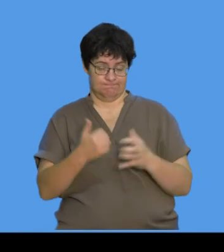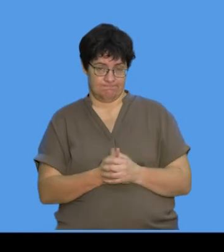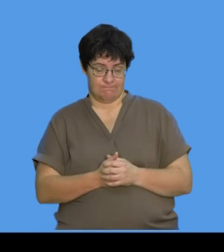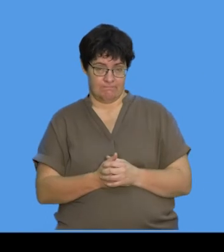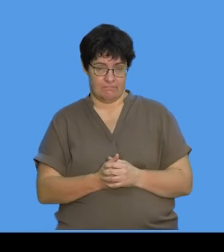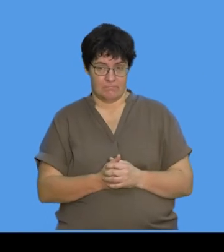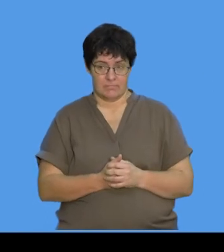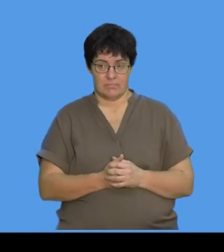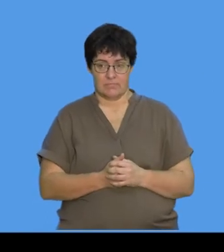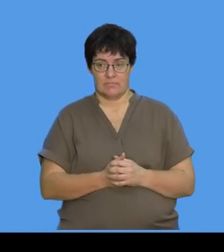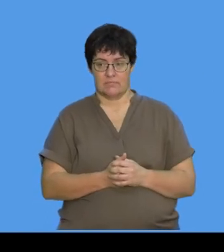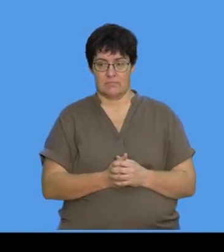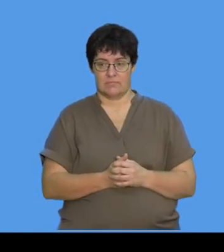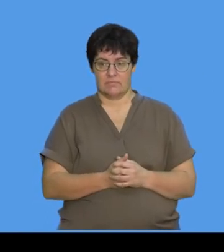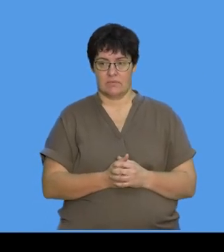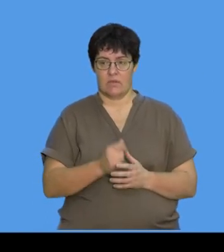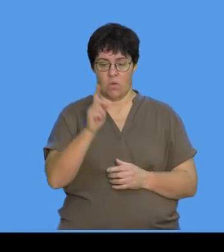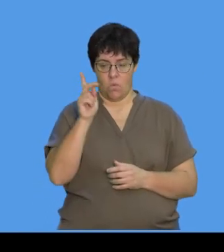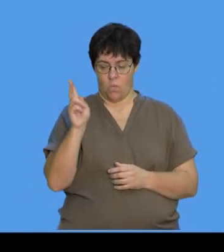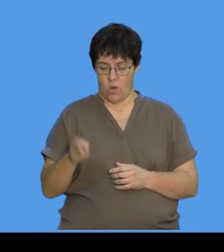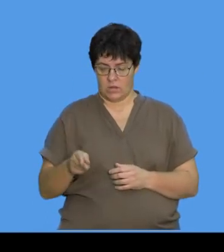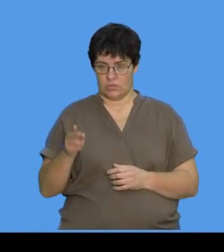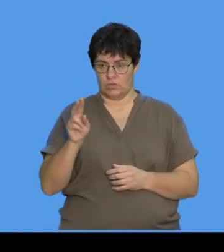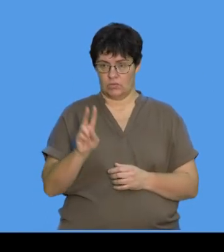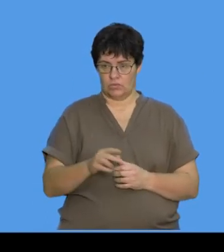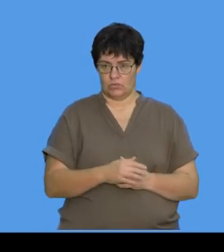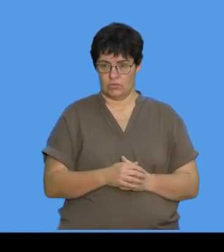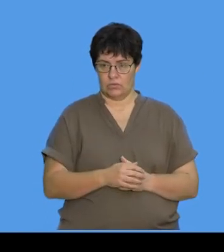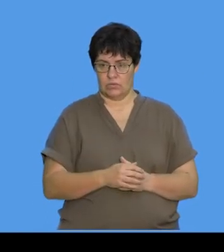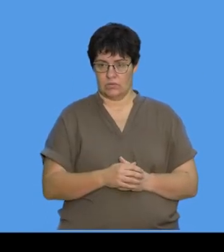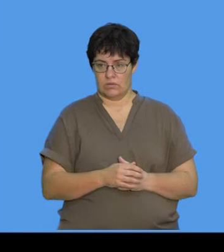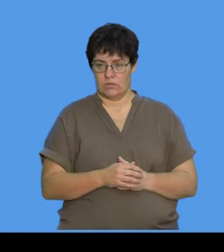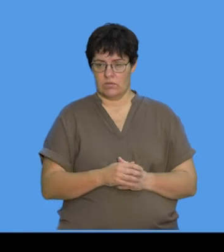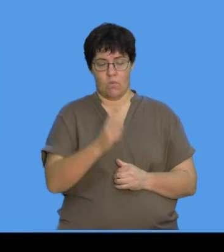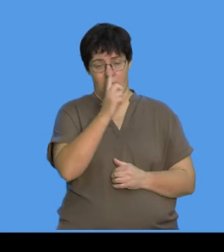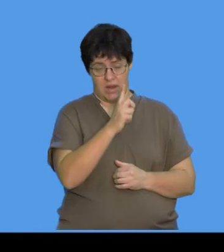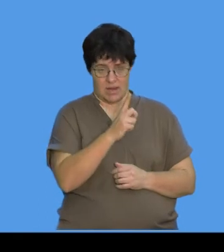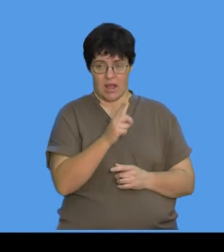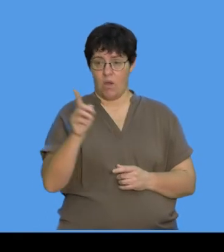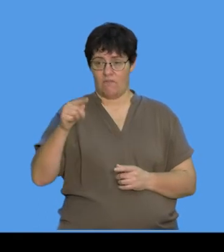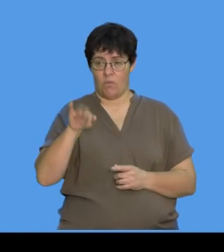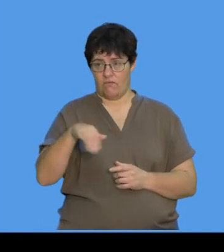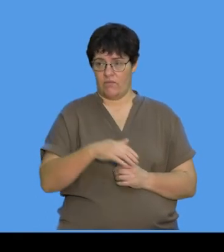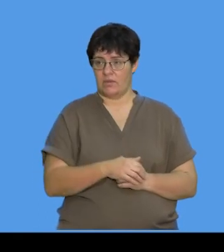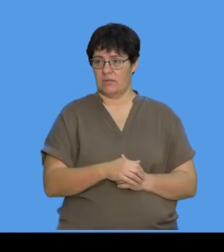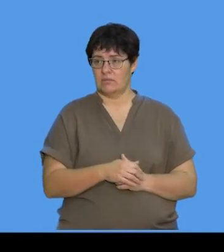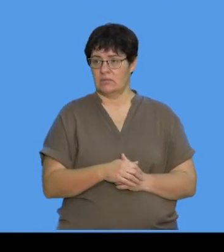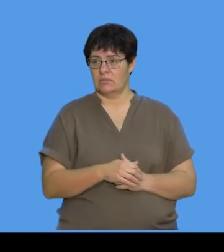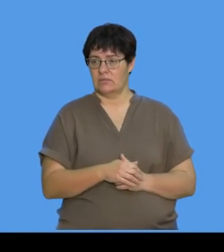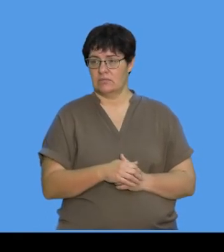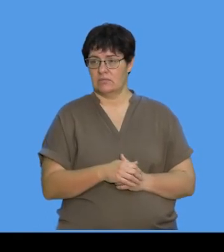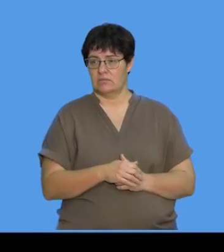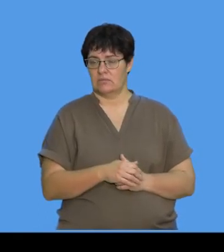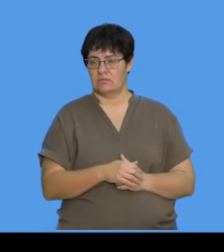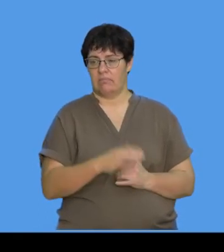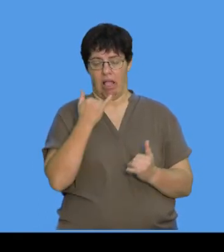here, one, two. All right, there's one. So, I only have to cross out one, not the two. So,